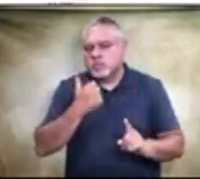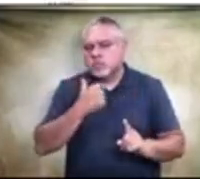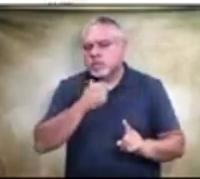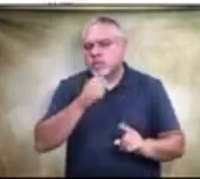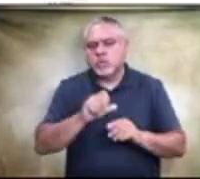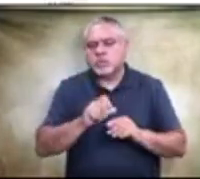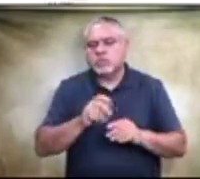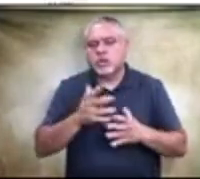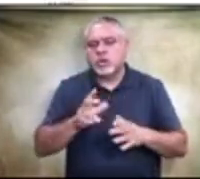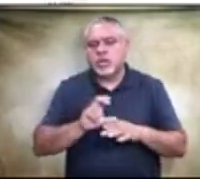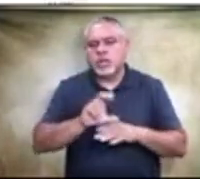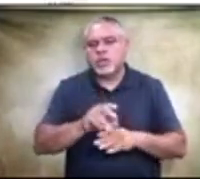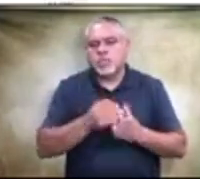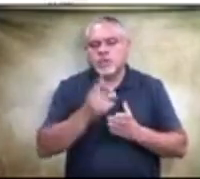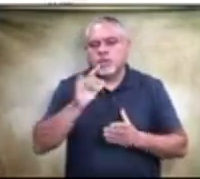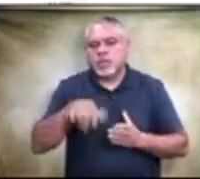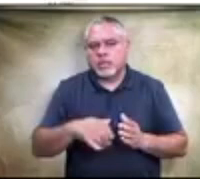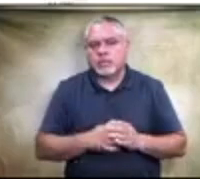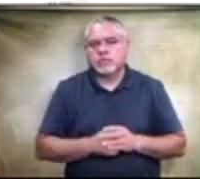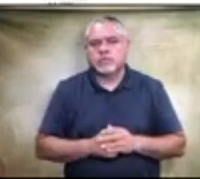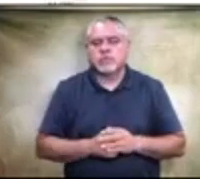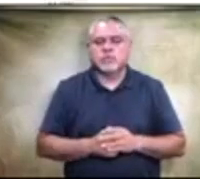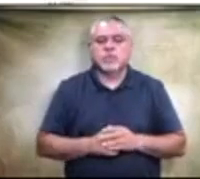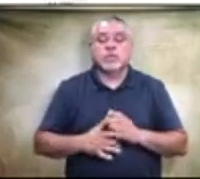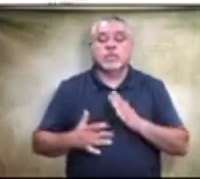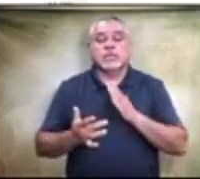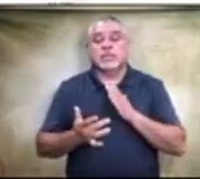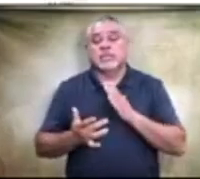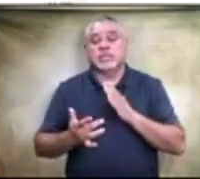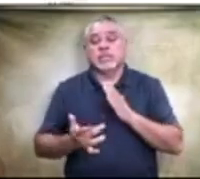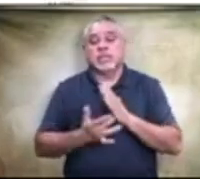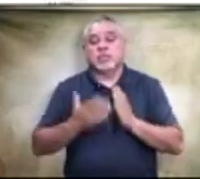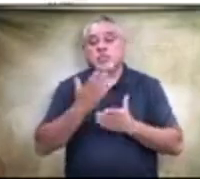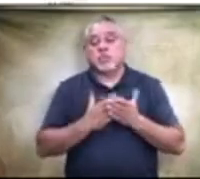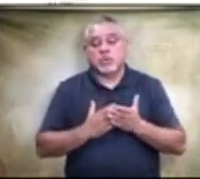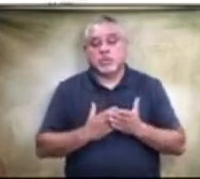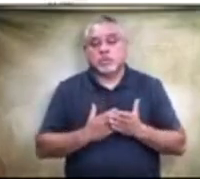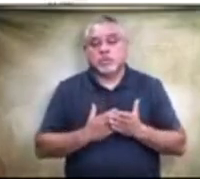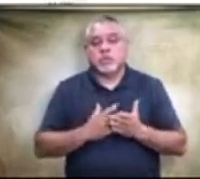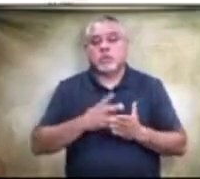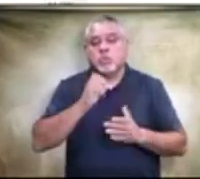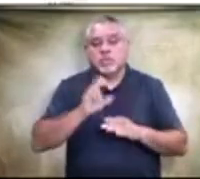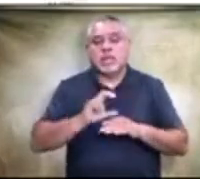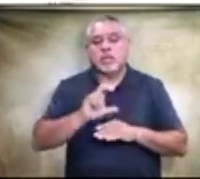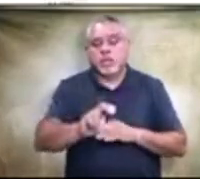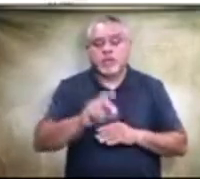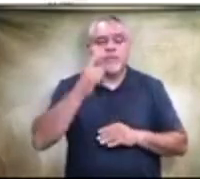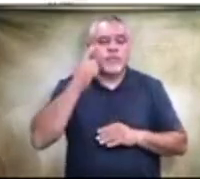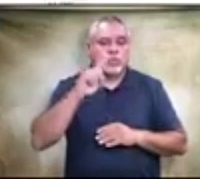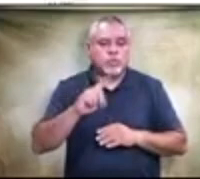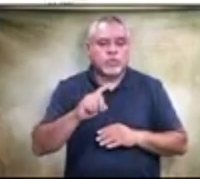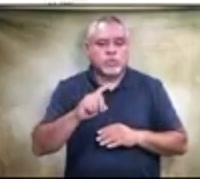water fountain upgrade? The technology piece. The technology piece was allocated for bond. was a